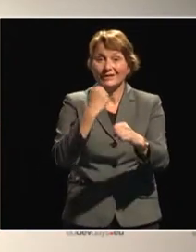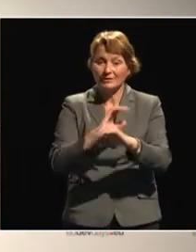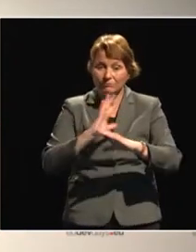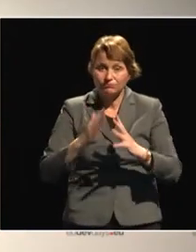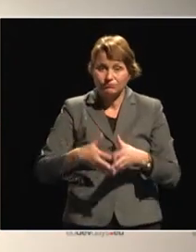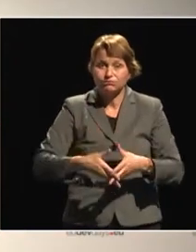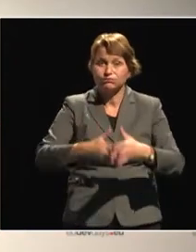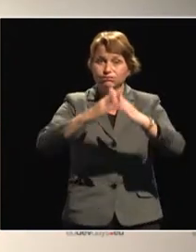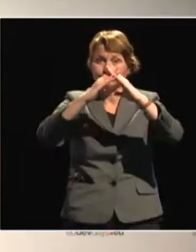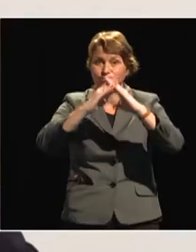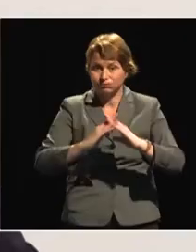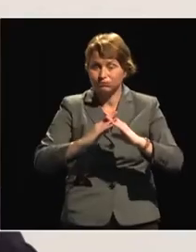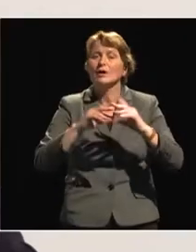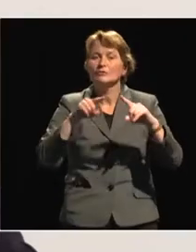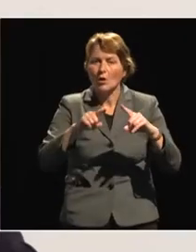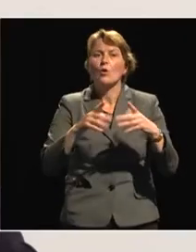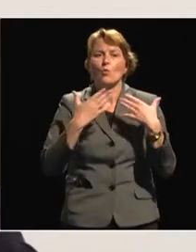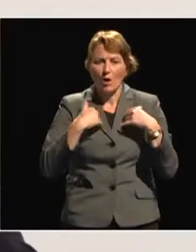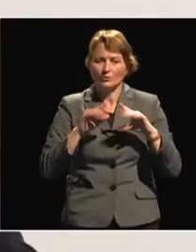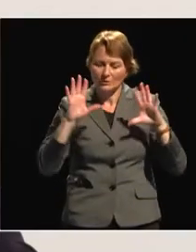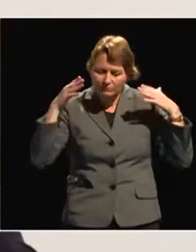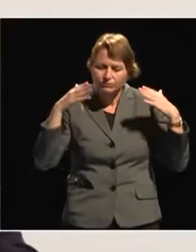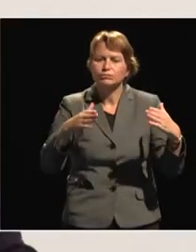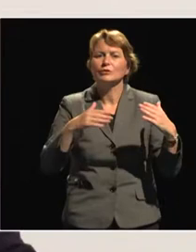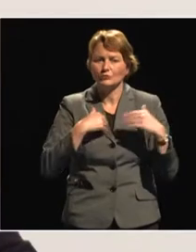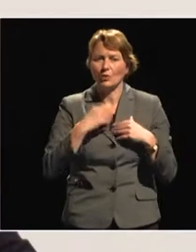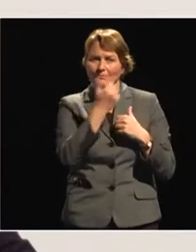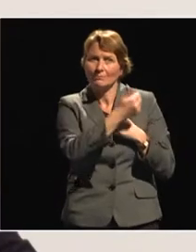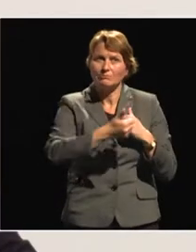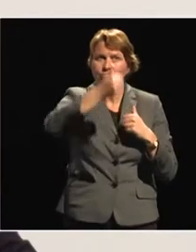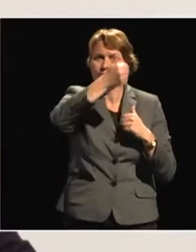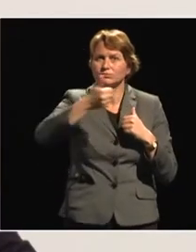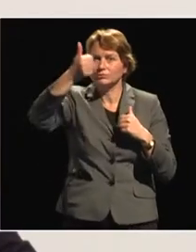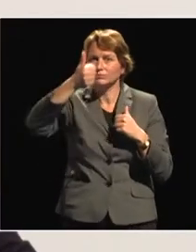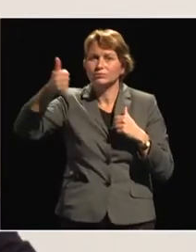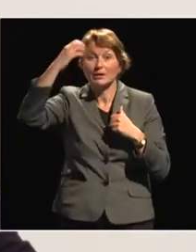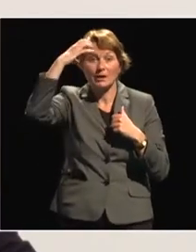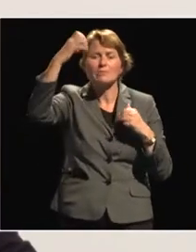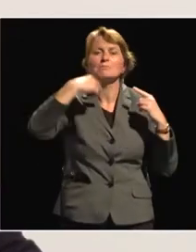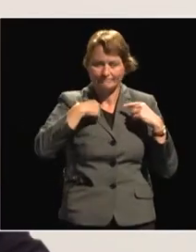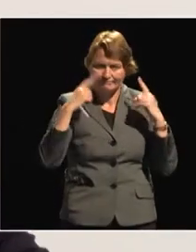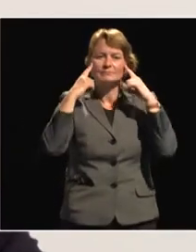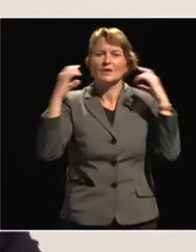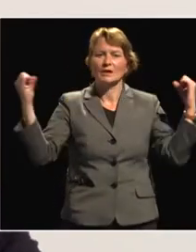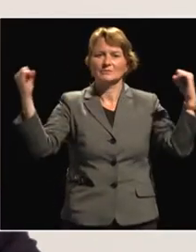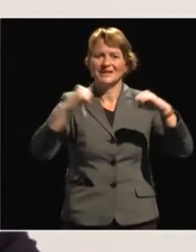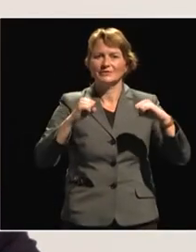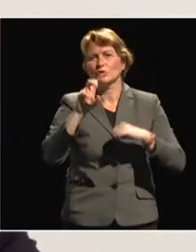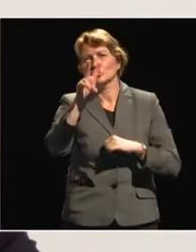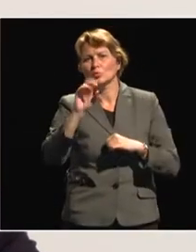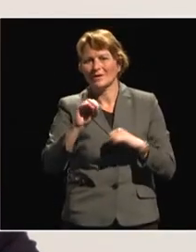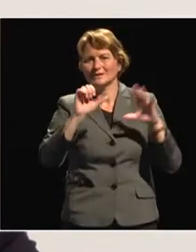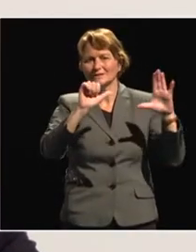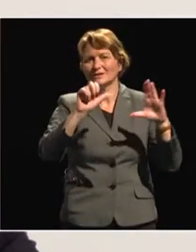That is why our head of state created the Agenda 2063. It is a mega agenda for the